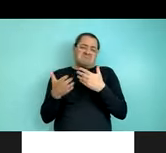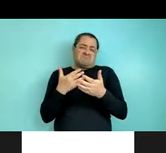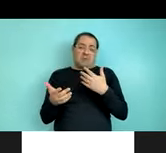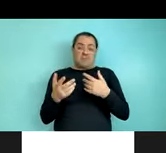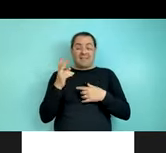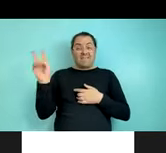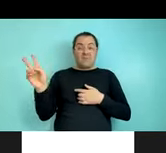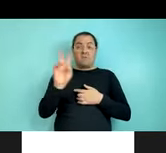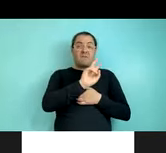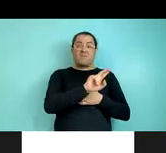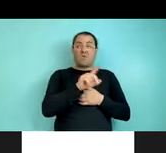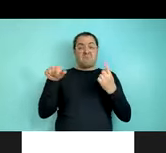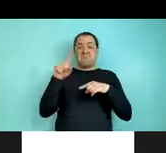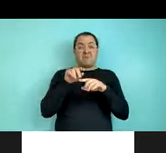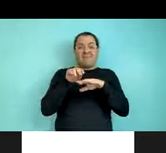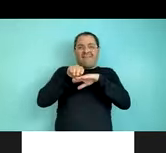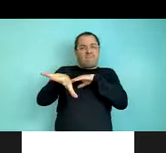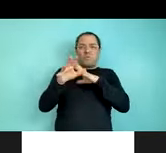any differences based on verb position.